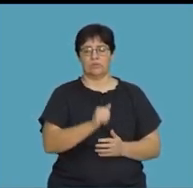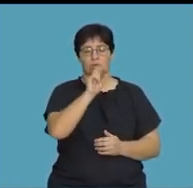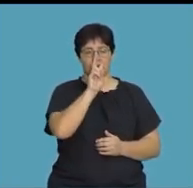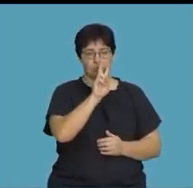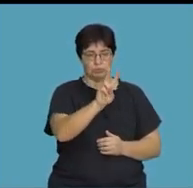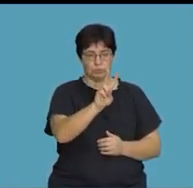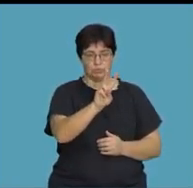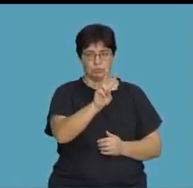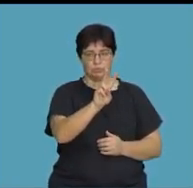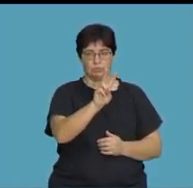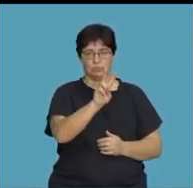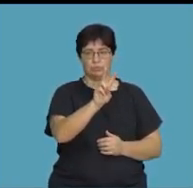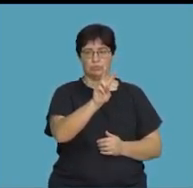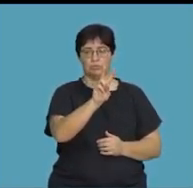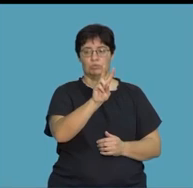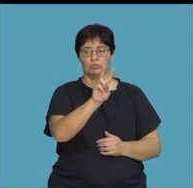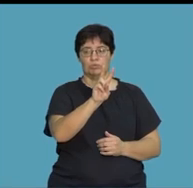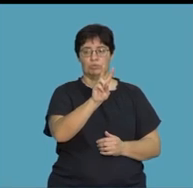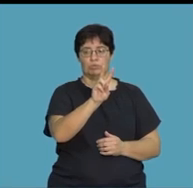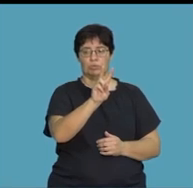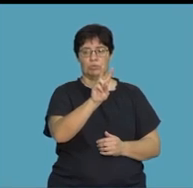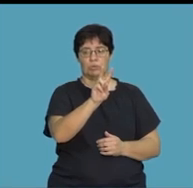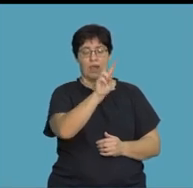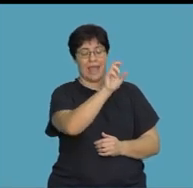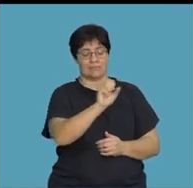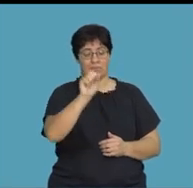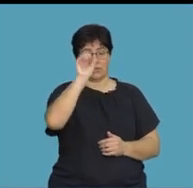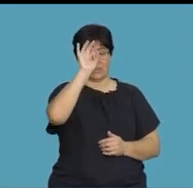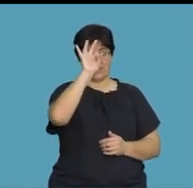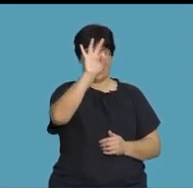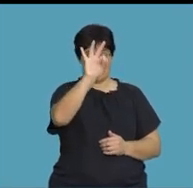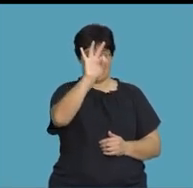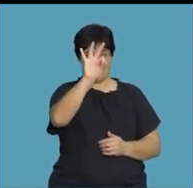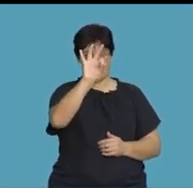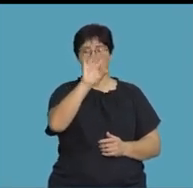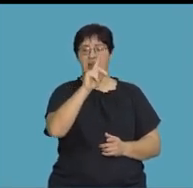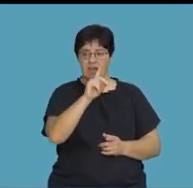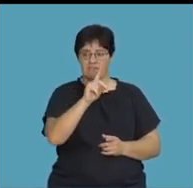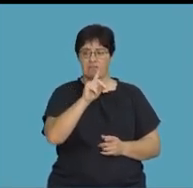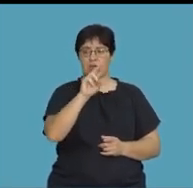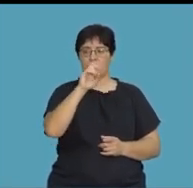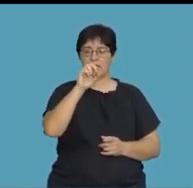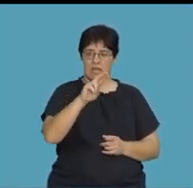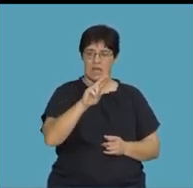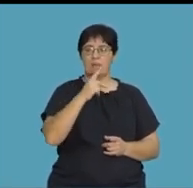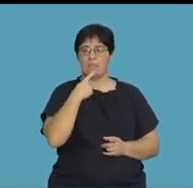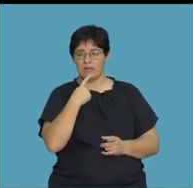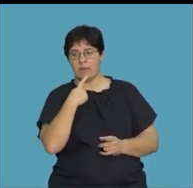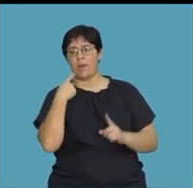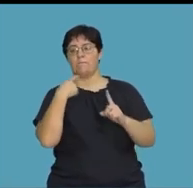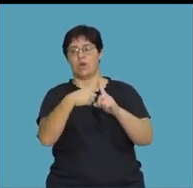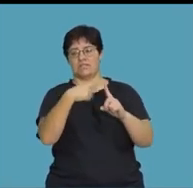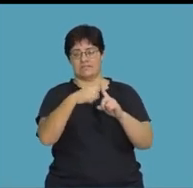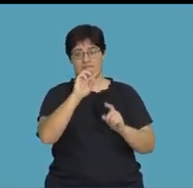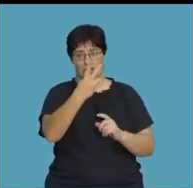2 to the exponent of 3 because I'm, if it's a denominator and I make it a numerator, it